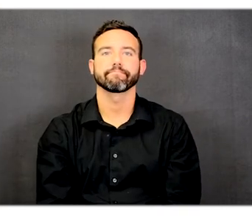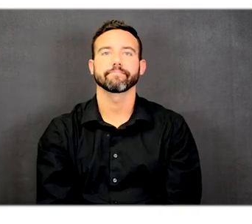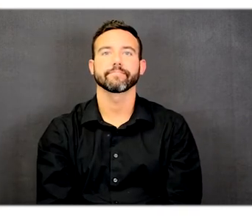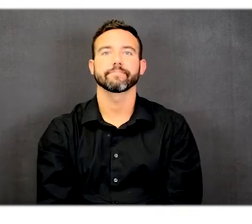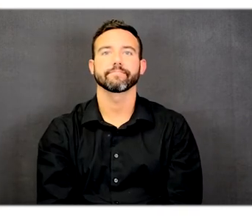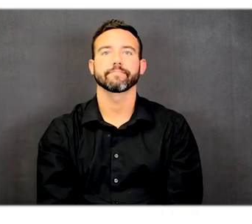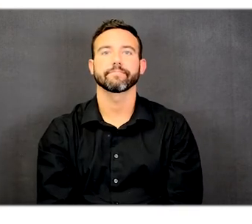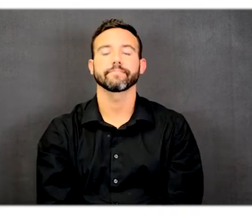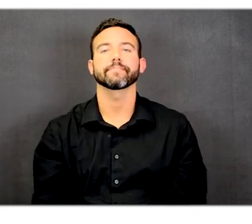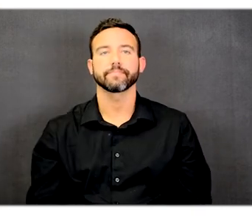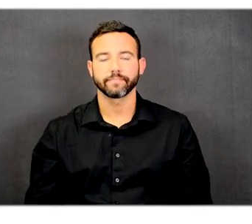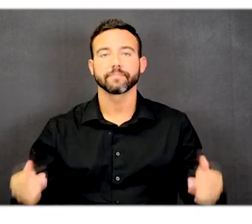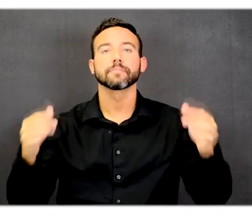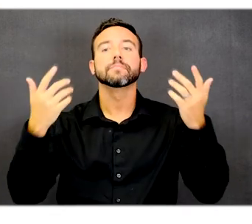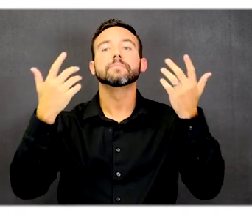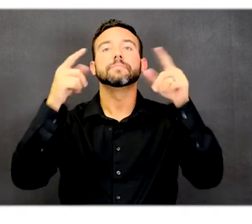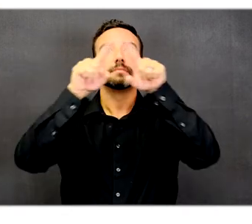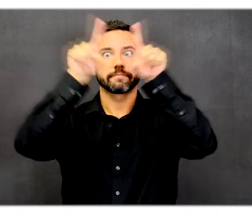Signage.